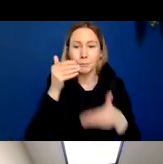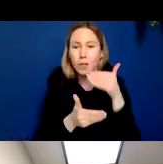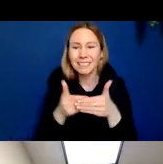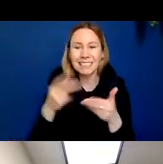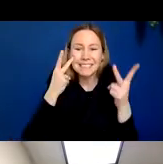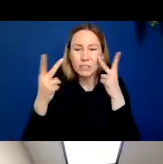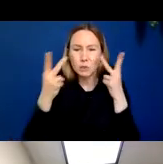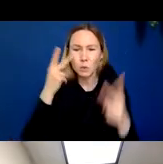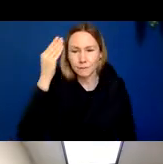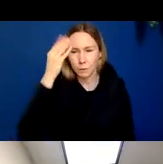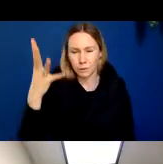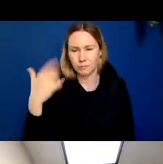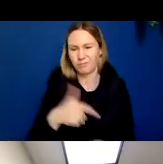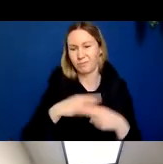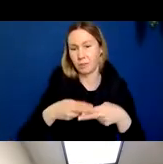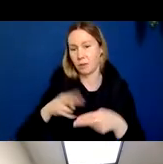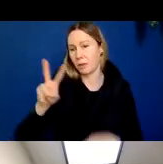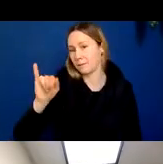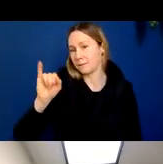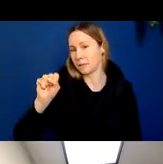information. And we call this the visual cortex.